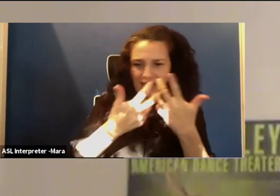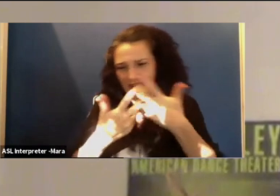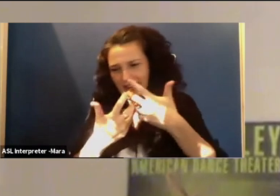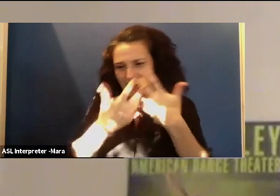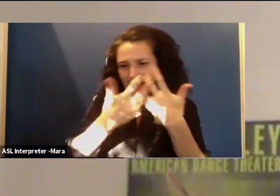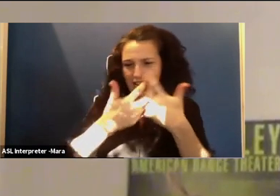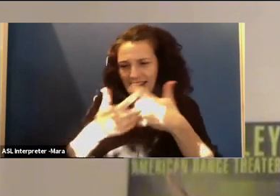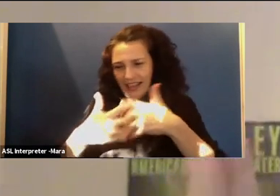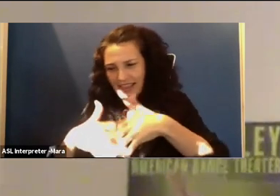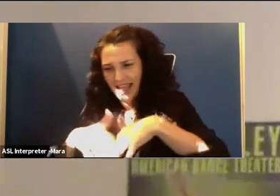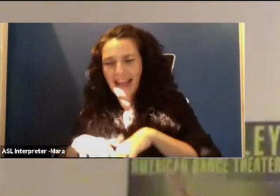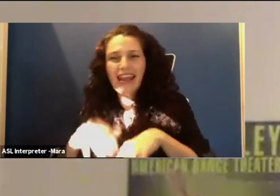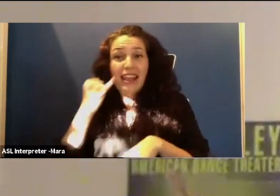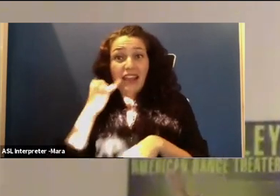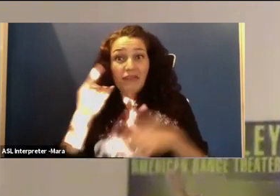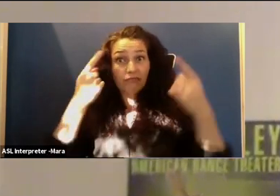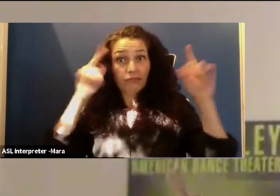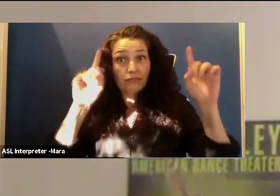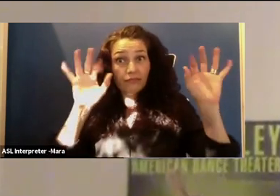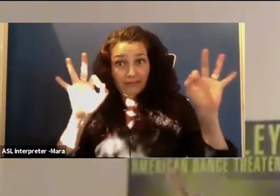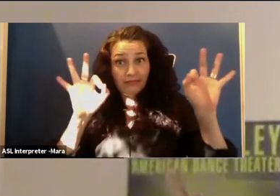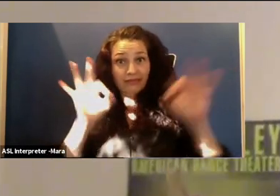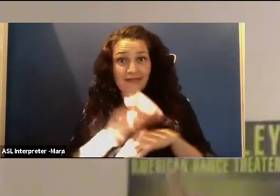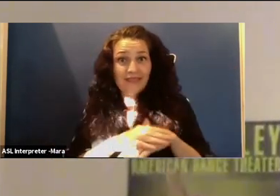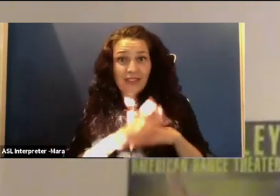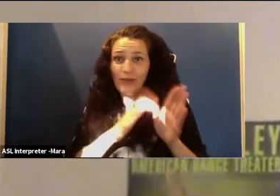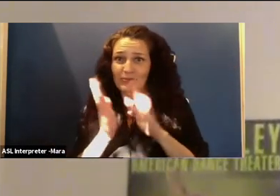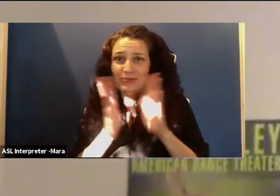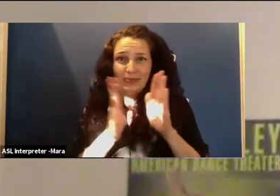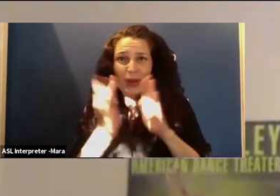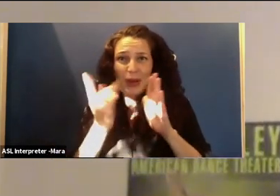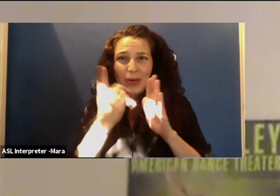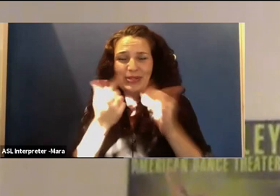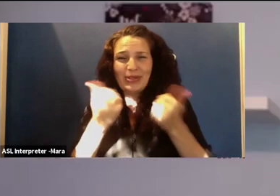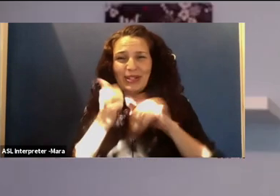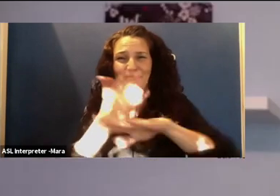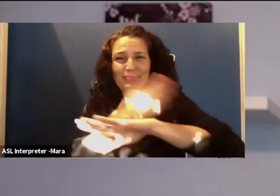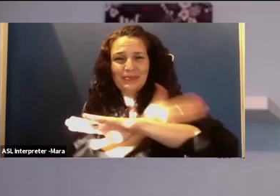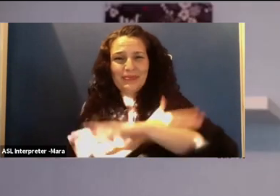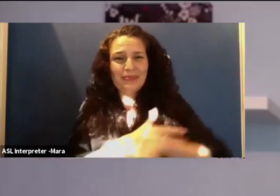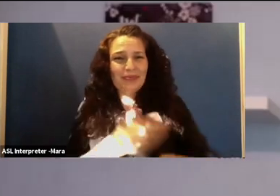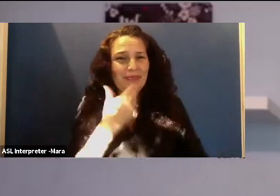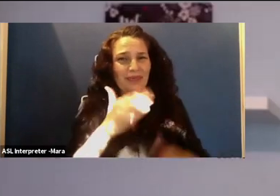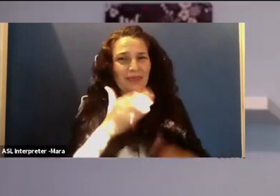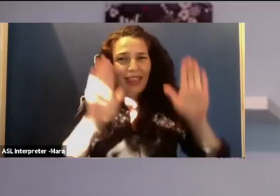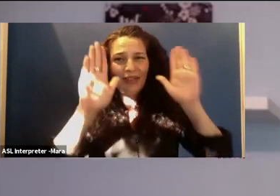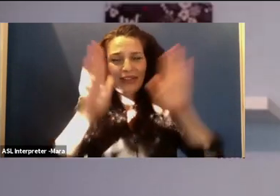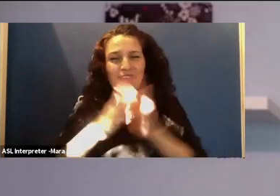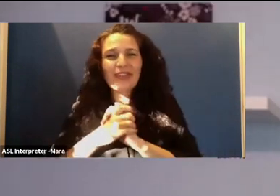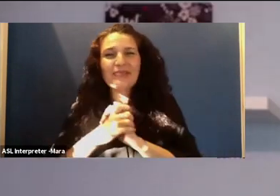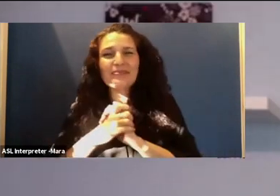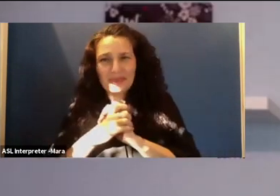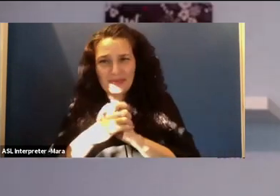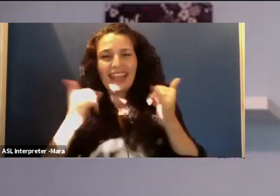or if things went really well, then I shift the model in that direction. That's great. Thank you. So now we're going to